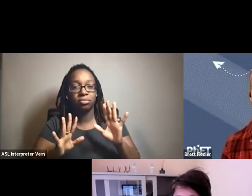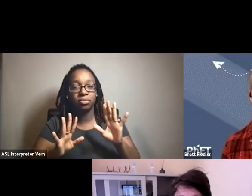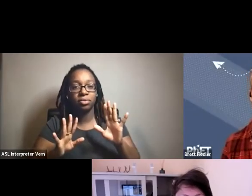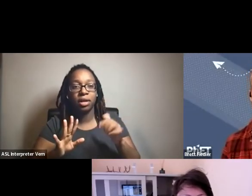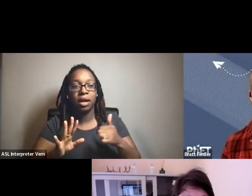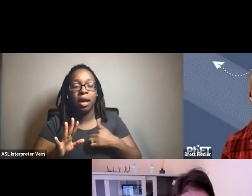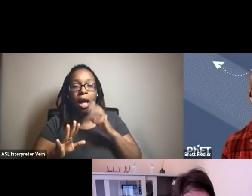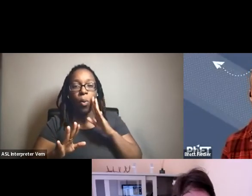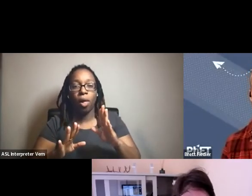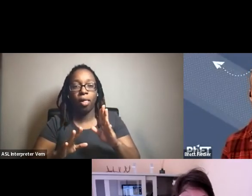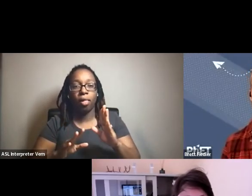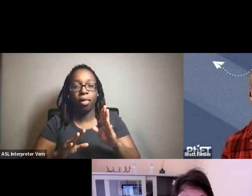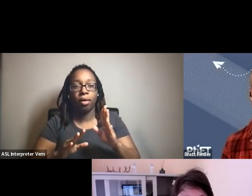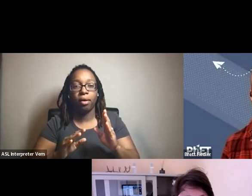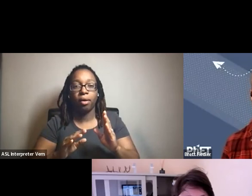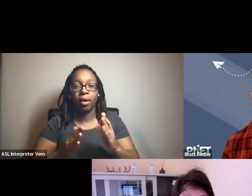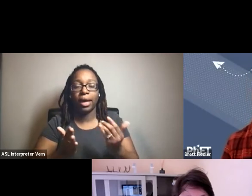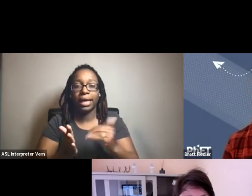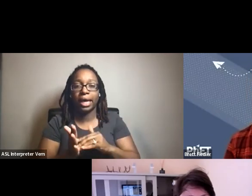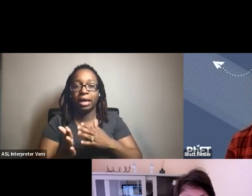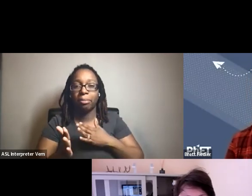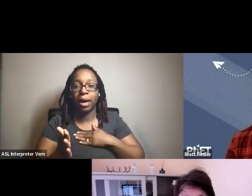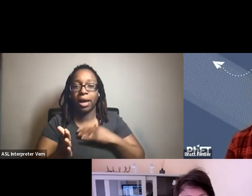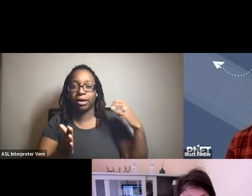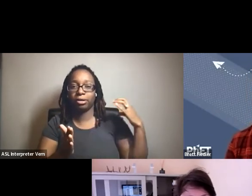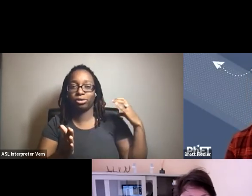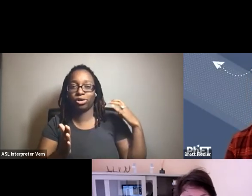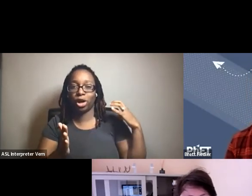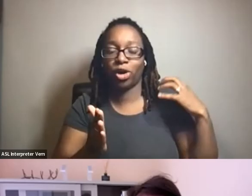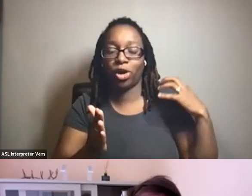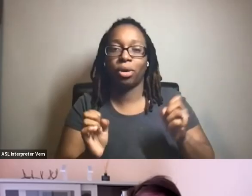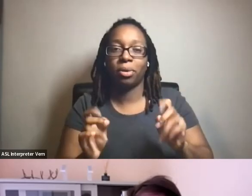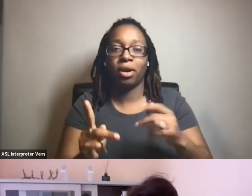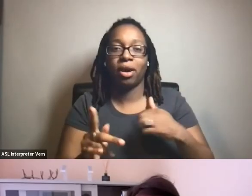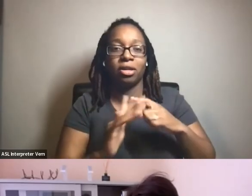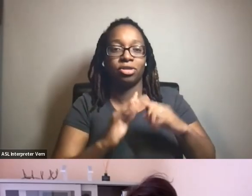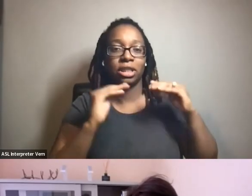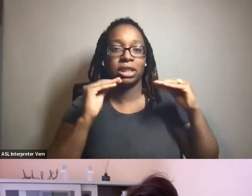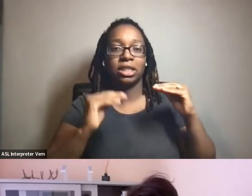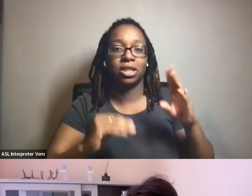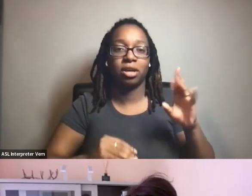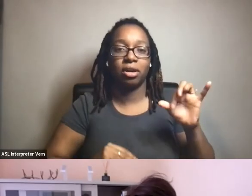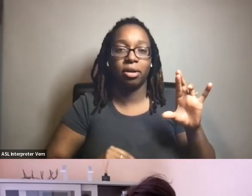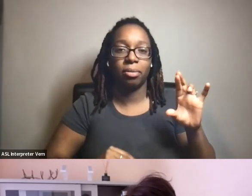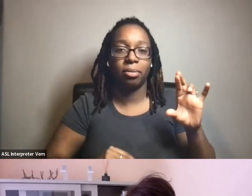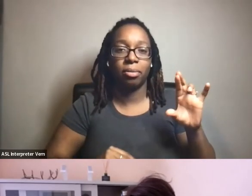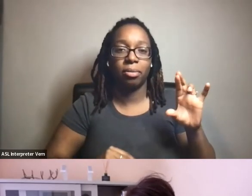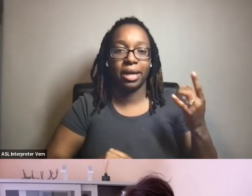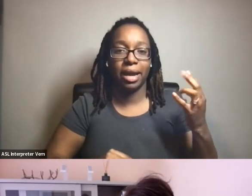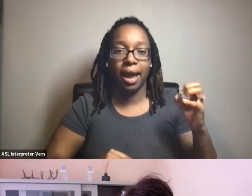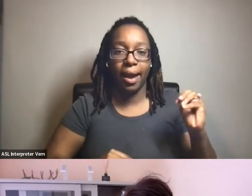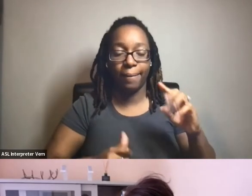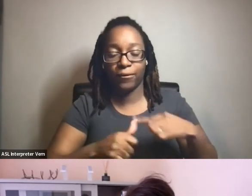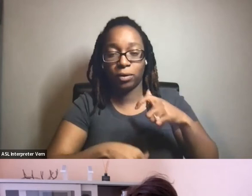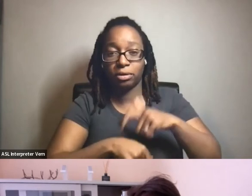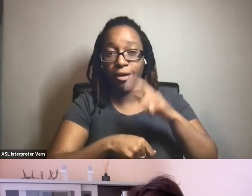just, just take my chair's privilege again, because we, I've started teaching at Birmingham accessibility for the first time in a, in a, in a